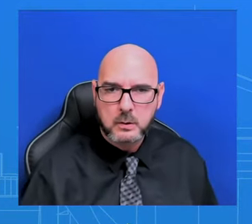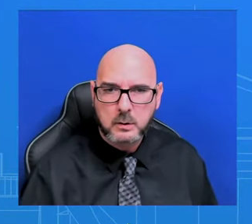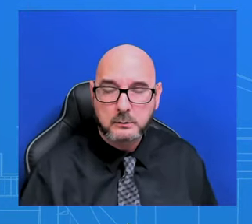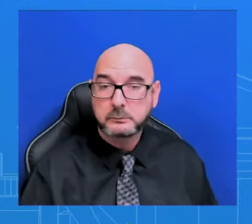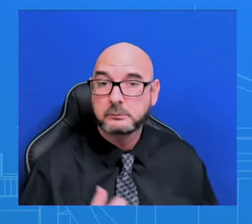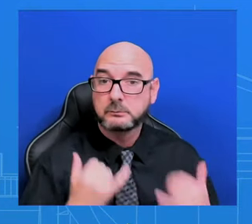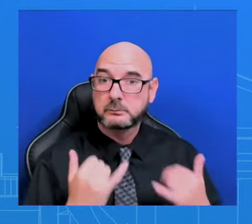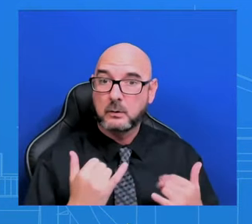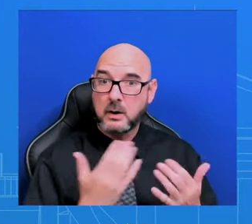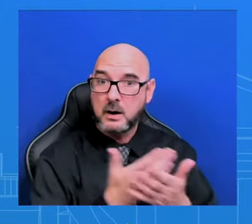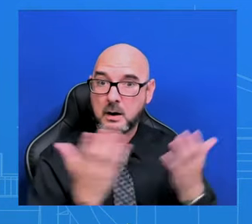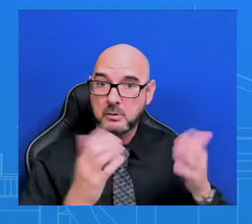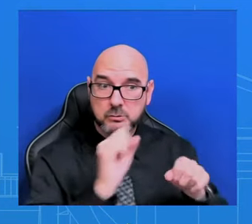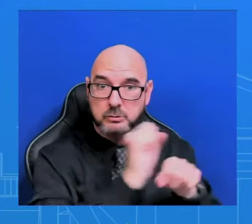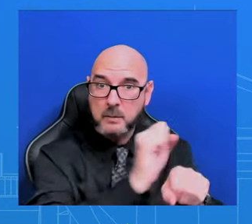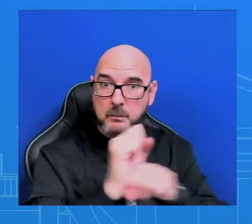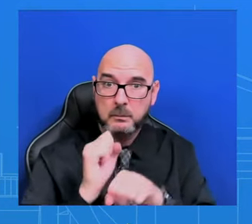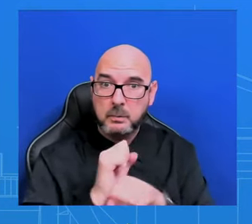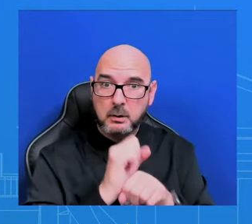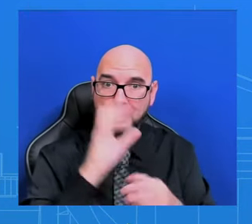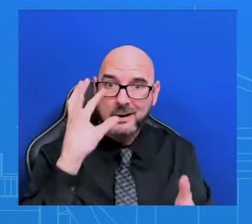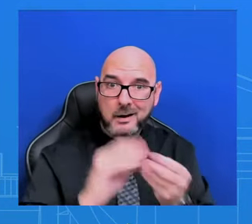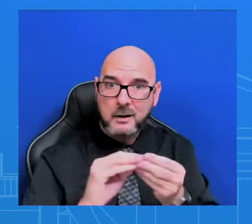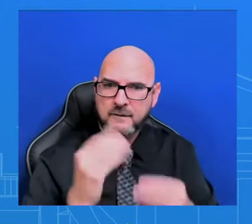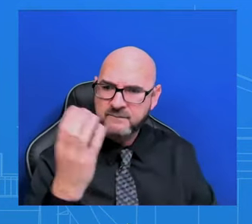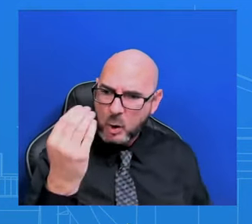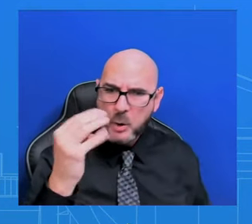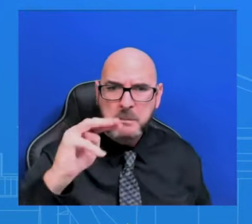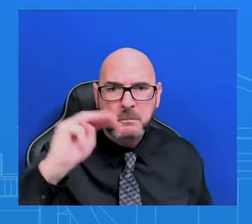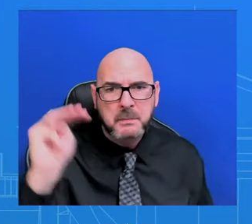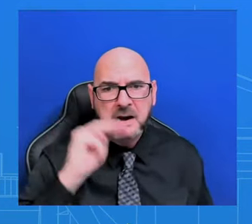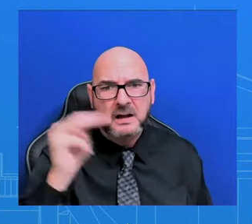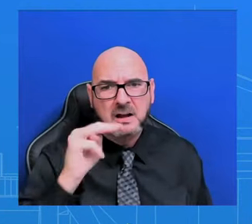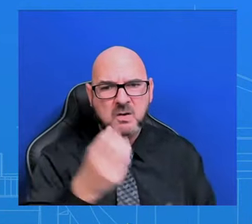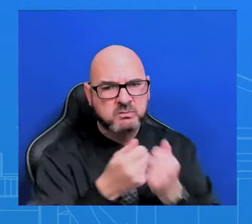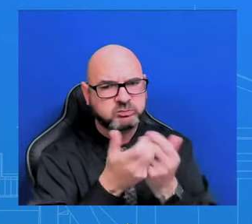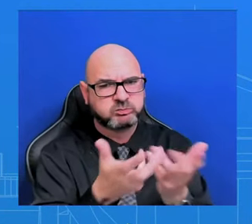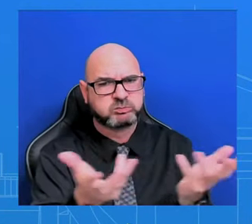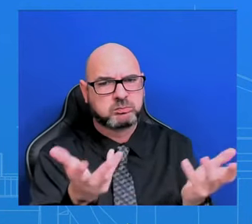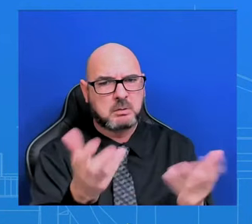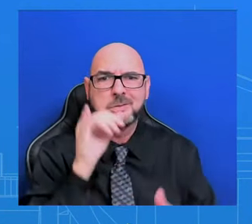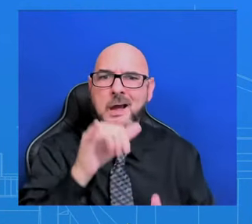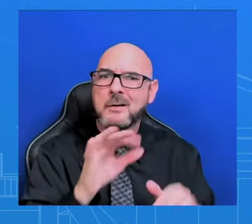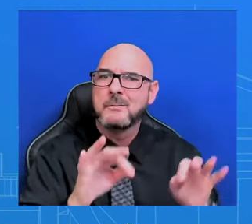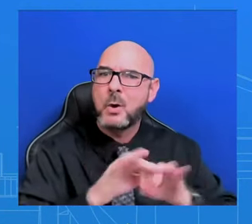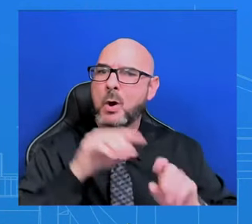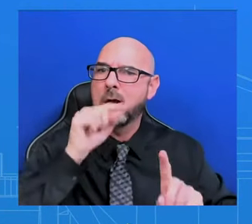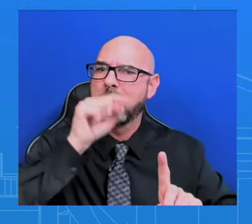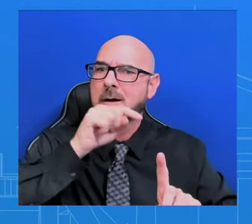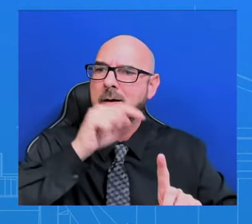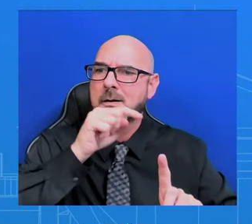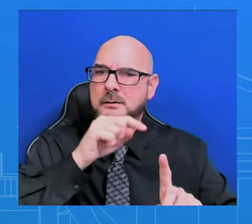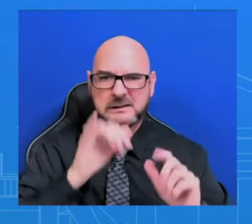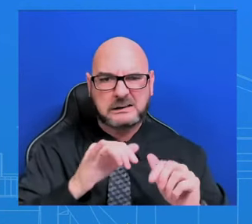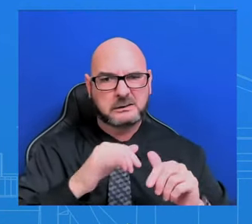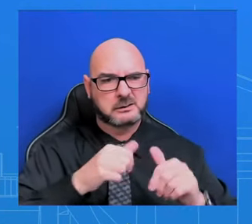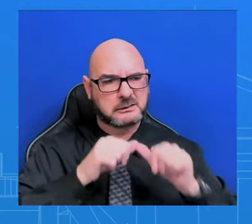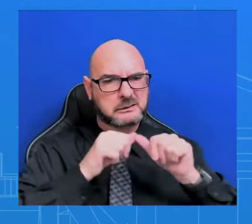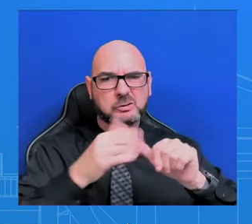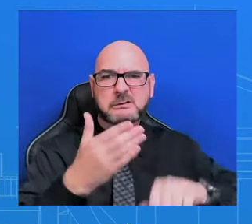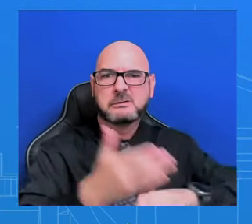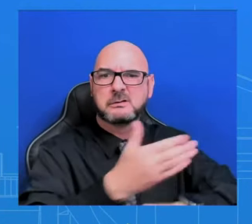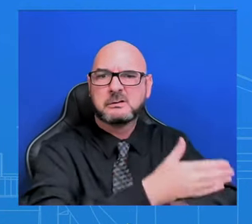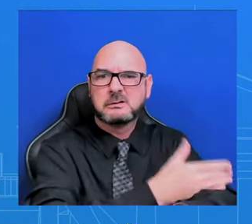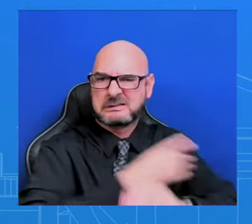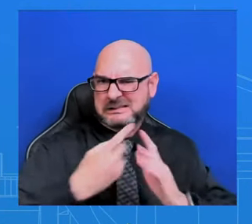That's what we're going to continue to work on, an economy that is, that makes sure that we build it from the bottom up, middle out. And let's